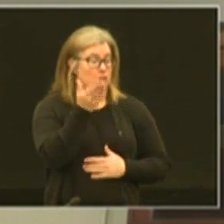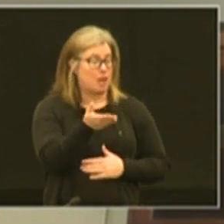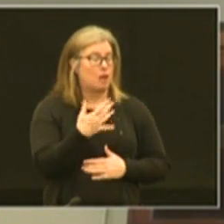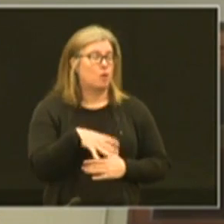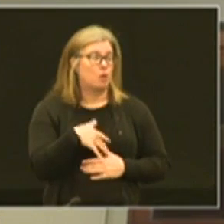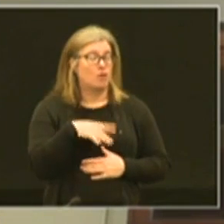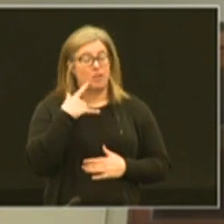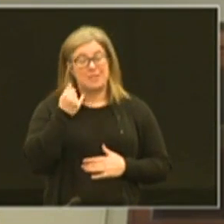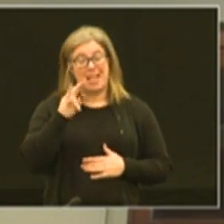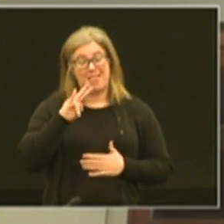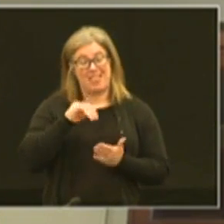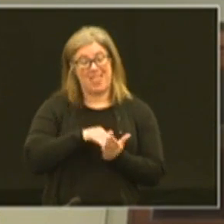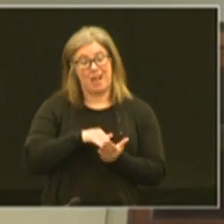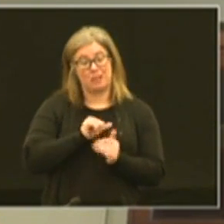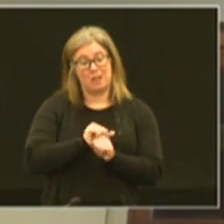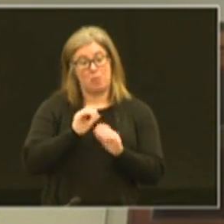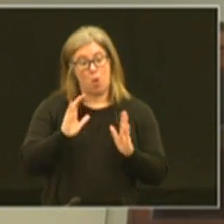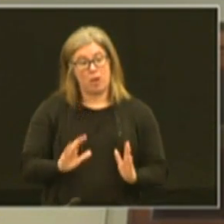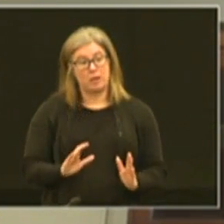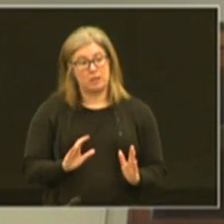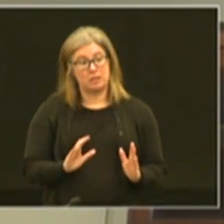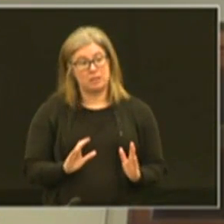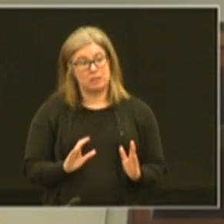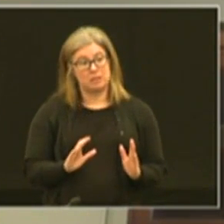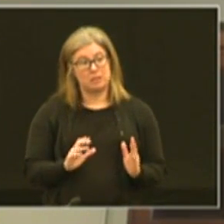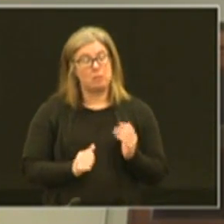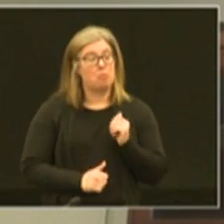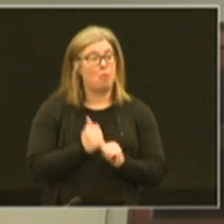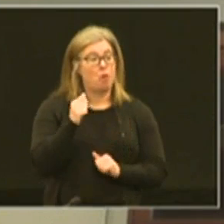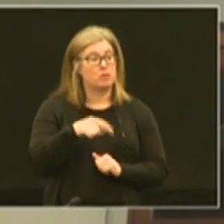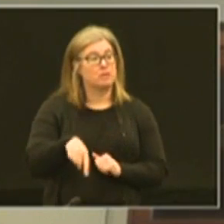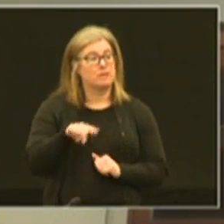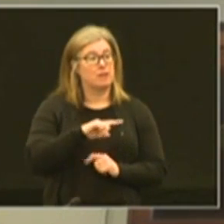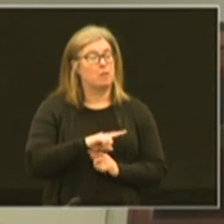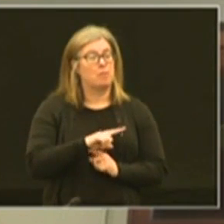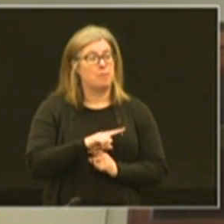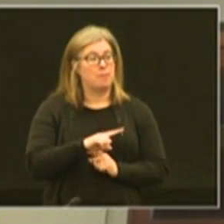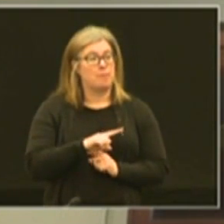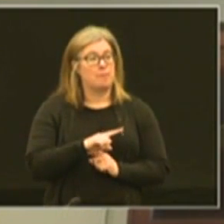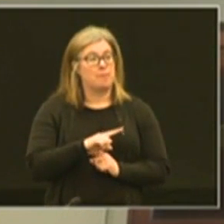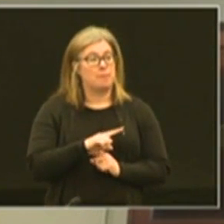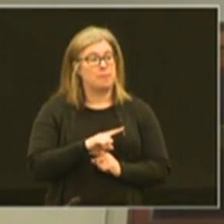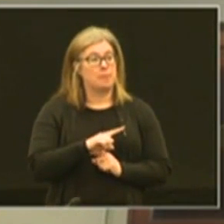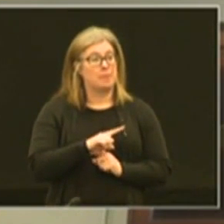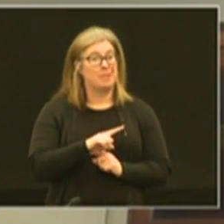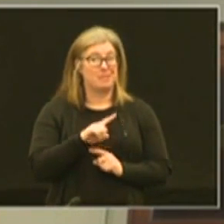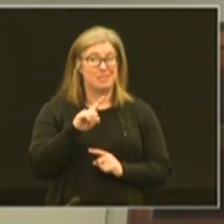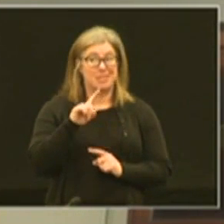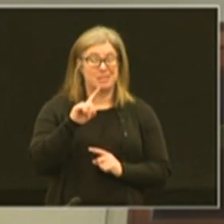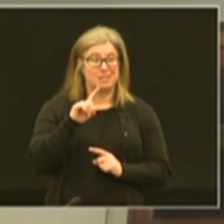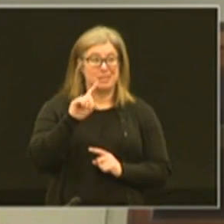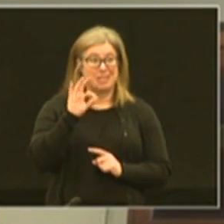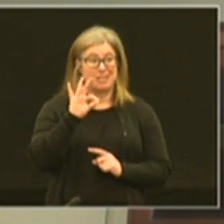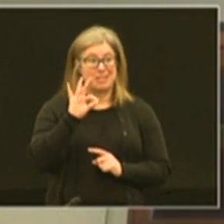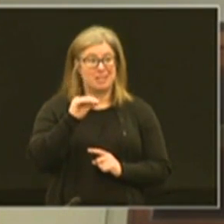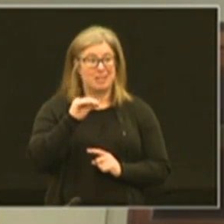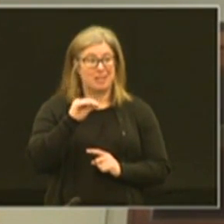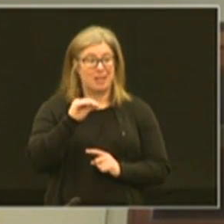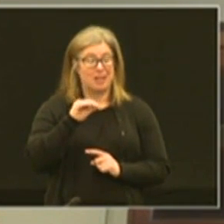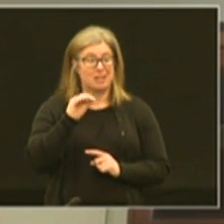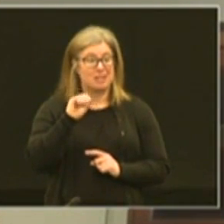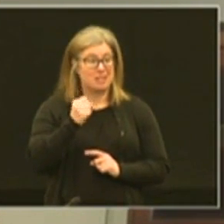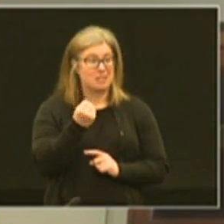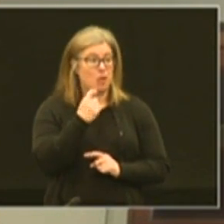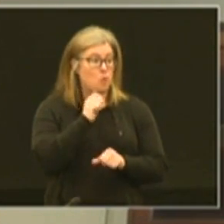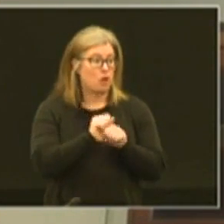out of 17 000 employees the vast majority well into the high 90s are working